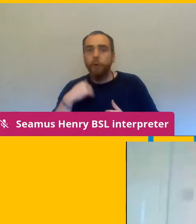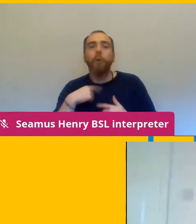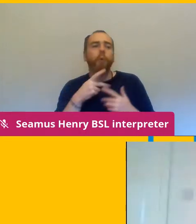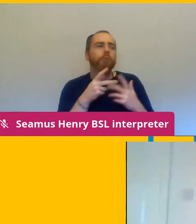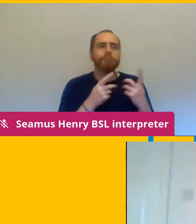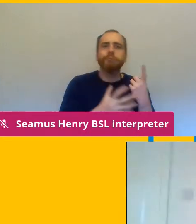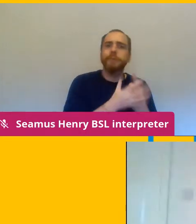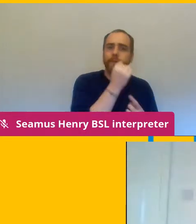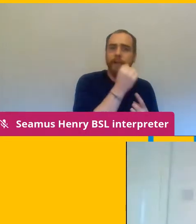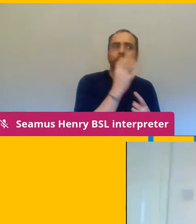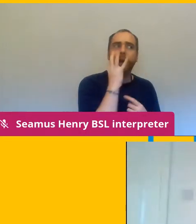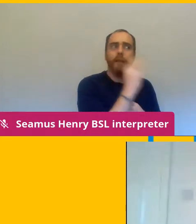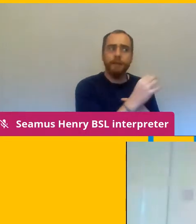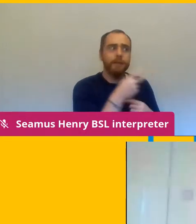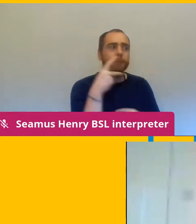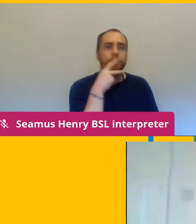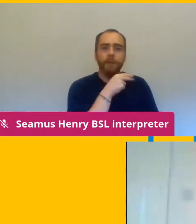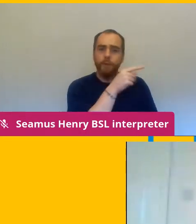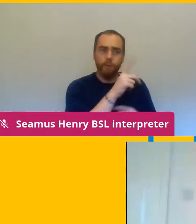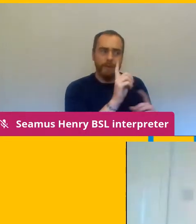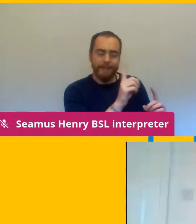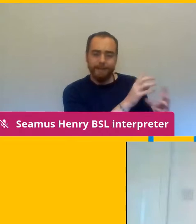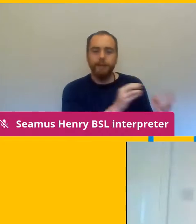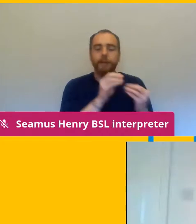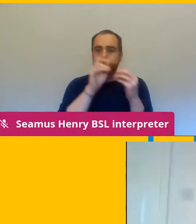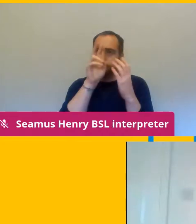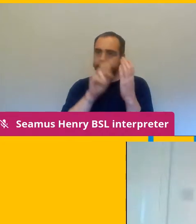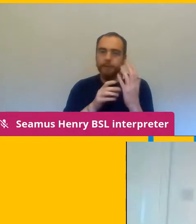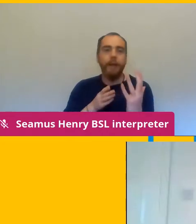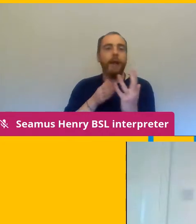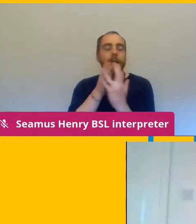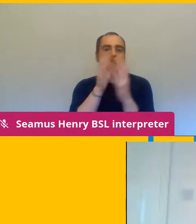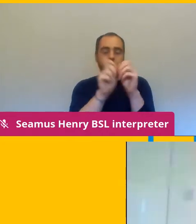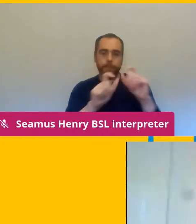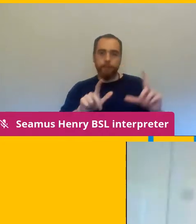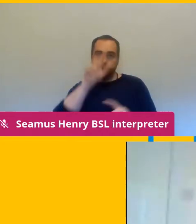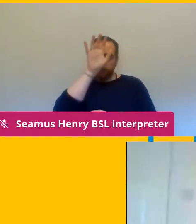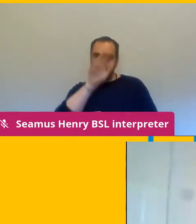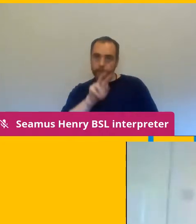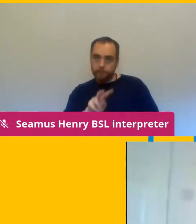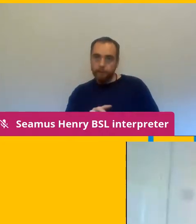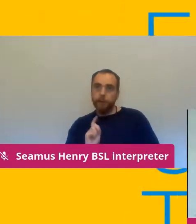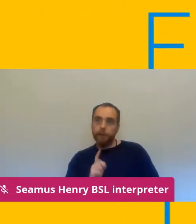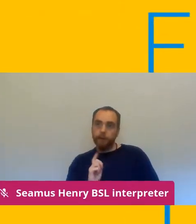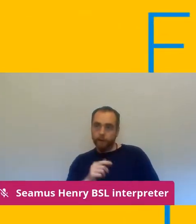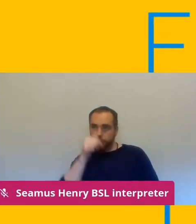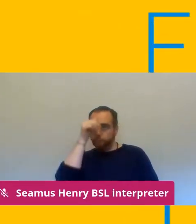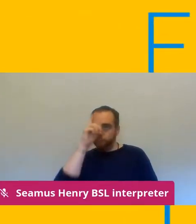to access um privately through that so thank you and i will uh see you in a bit